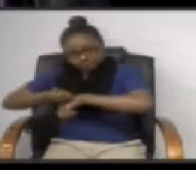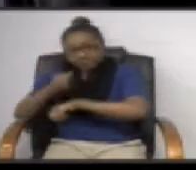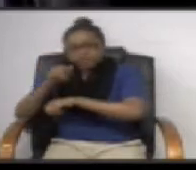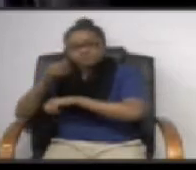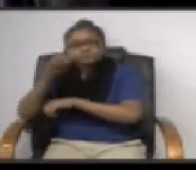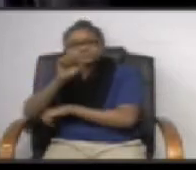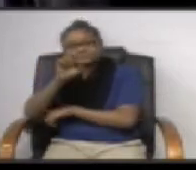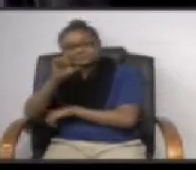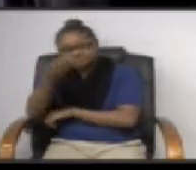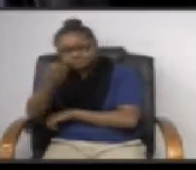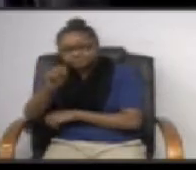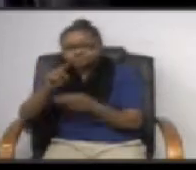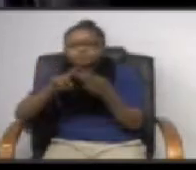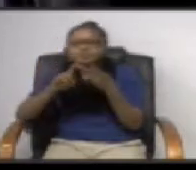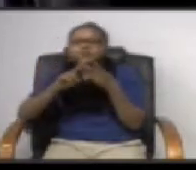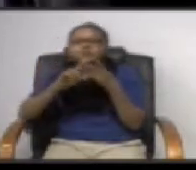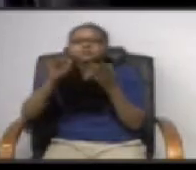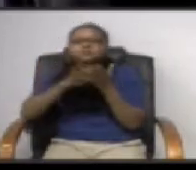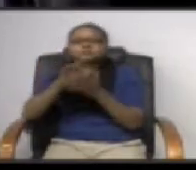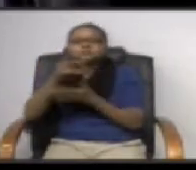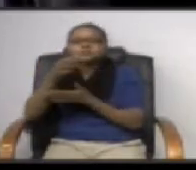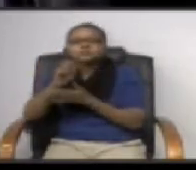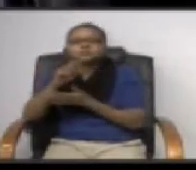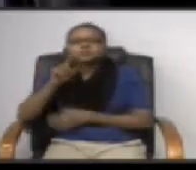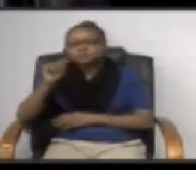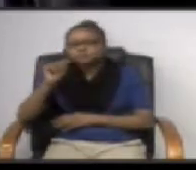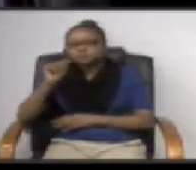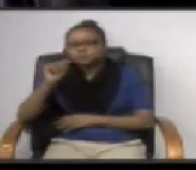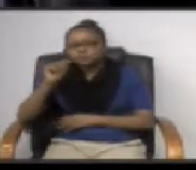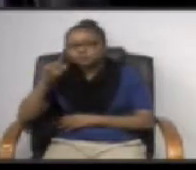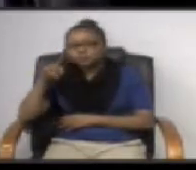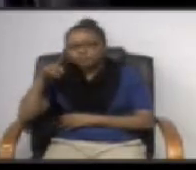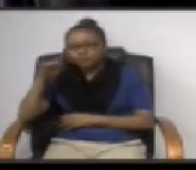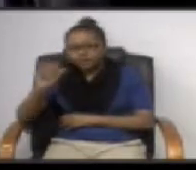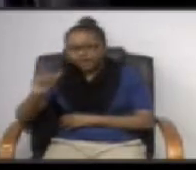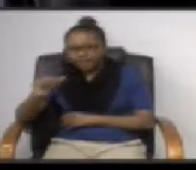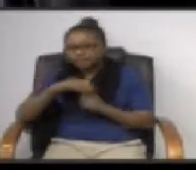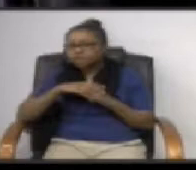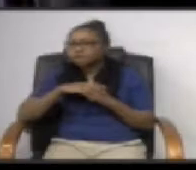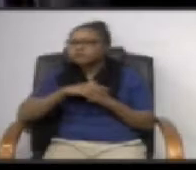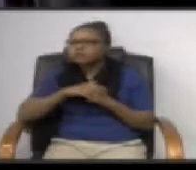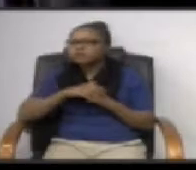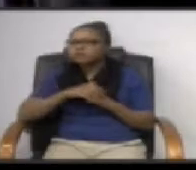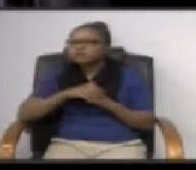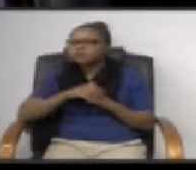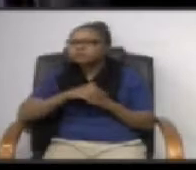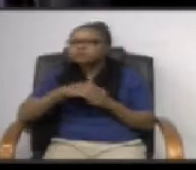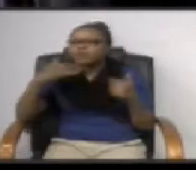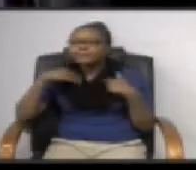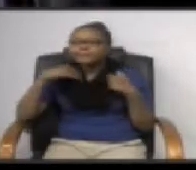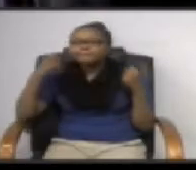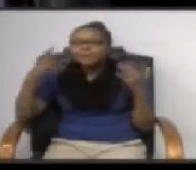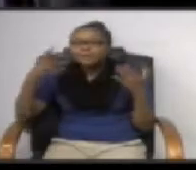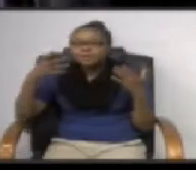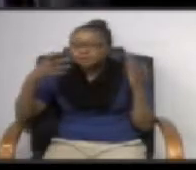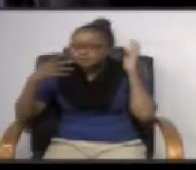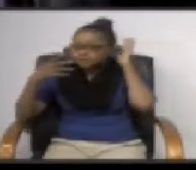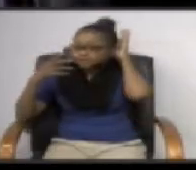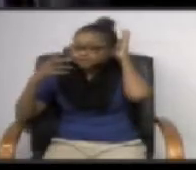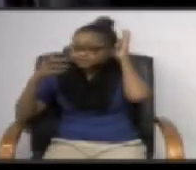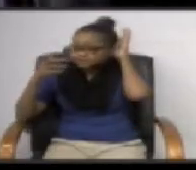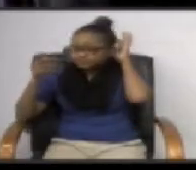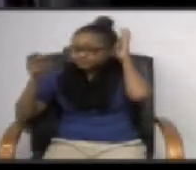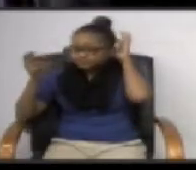eleanor roosevelt high school greenbelt middle school turning point academy included in council's packet are a number of articles related to this topic